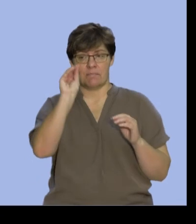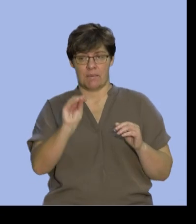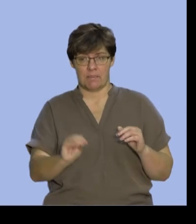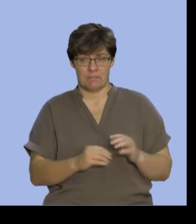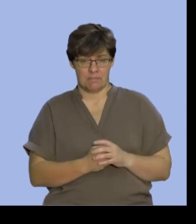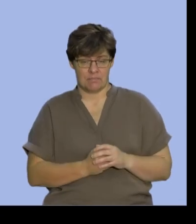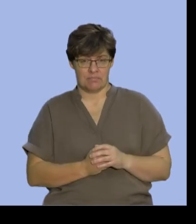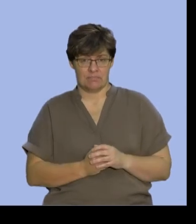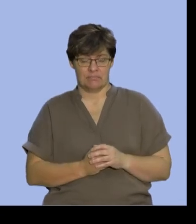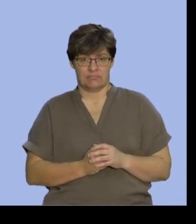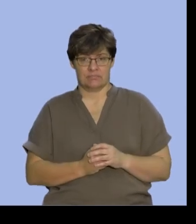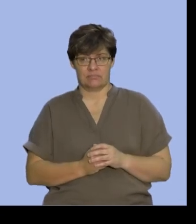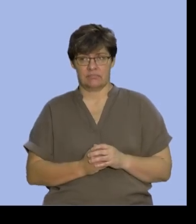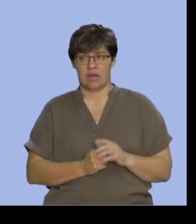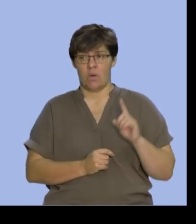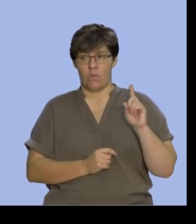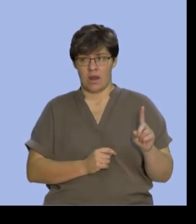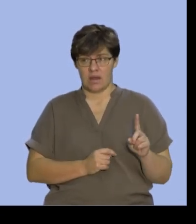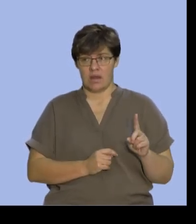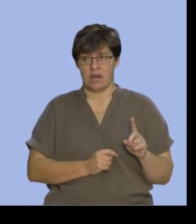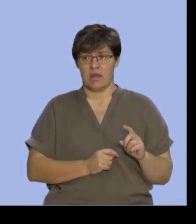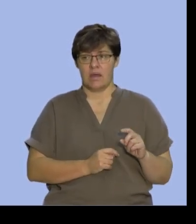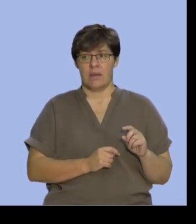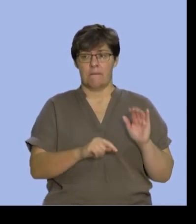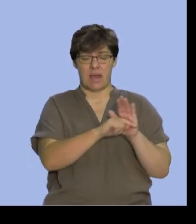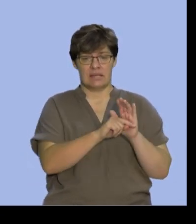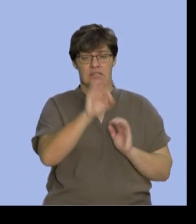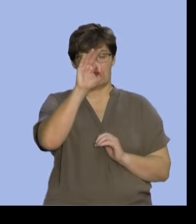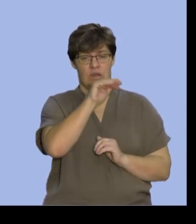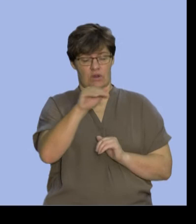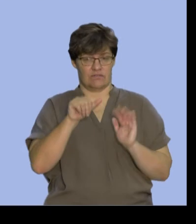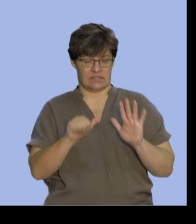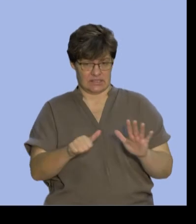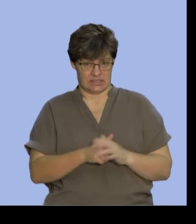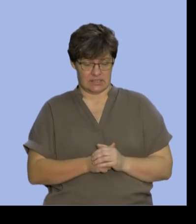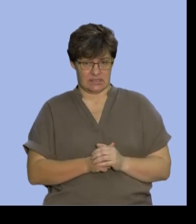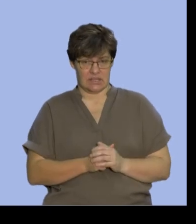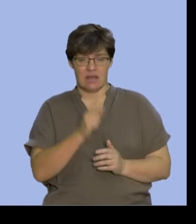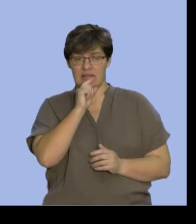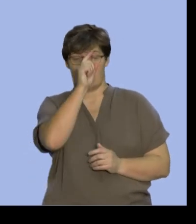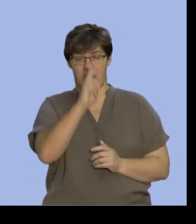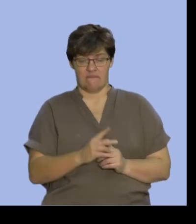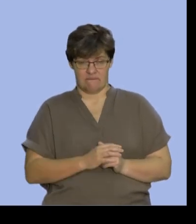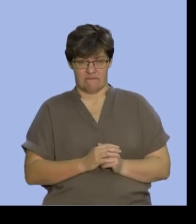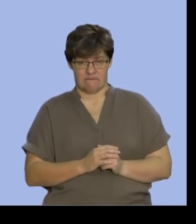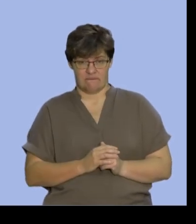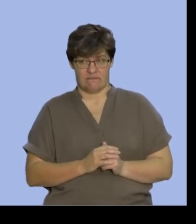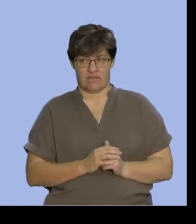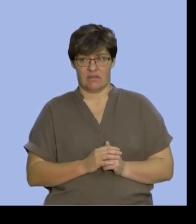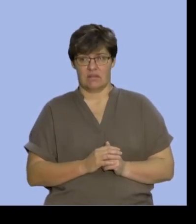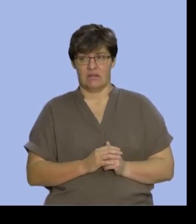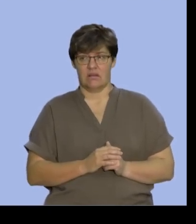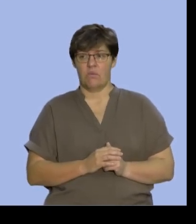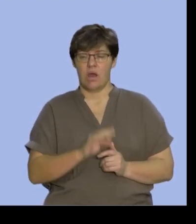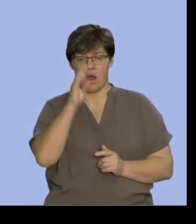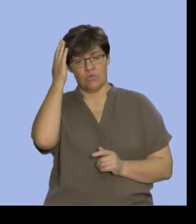that this is one minus three out of six which is a half so the total is a half and what do we